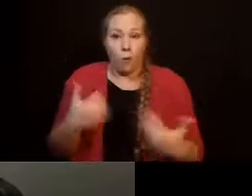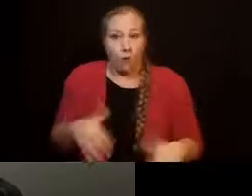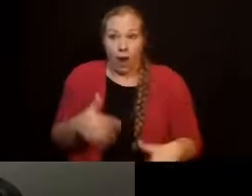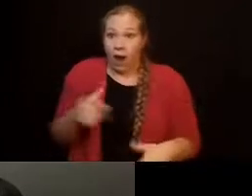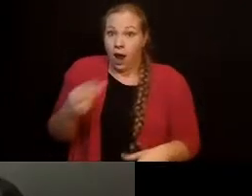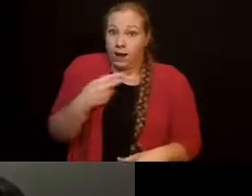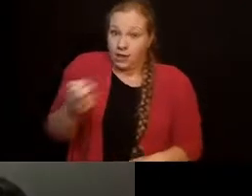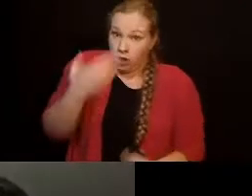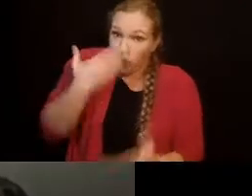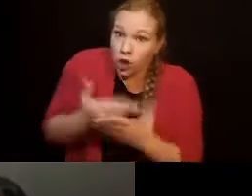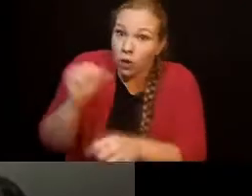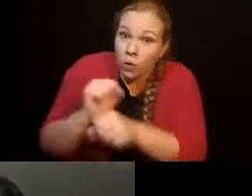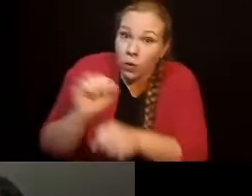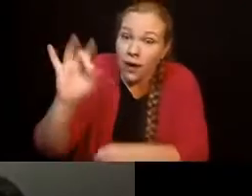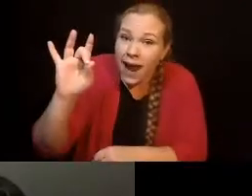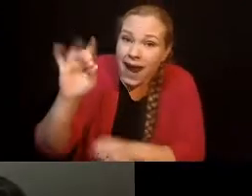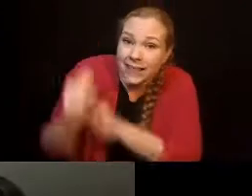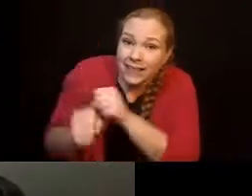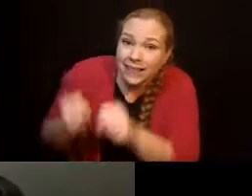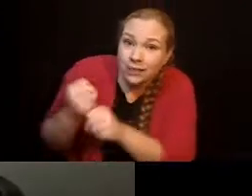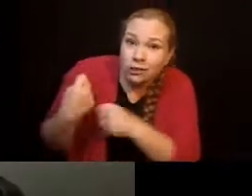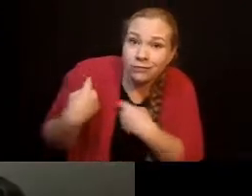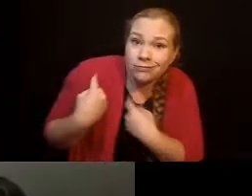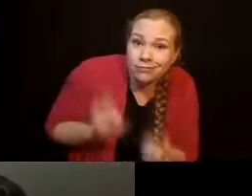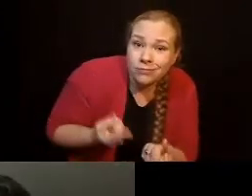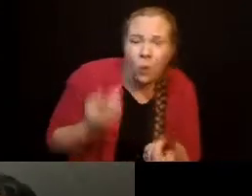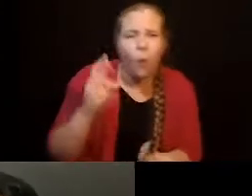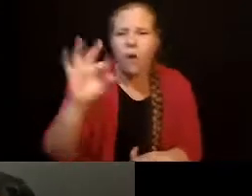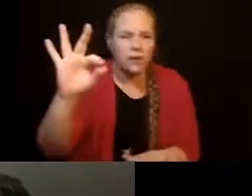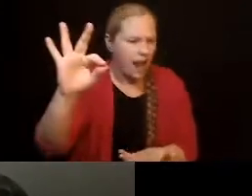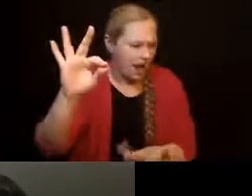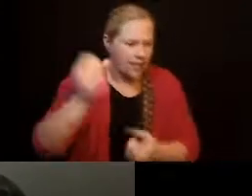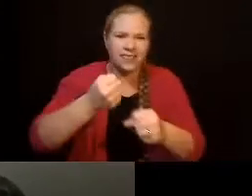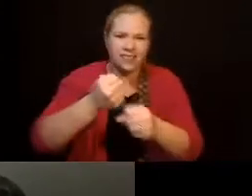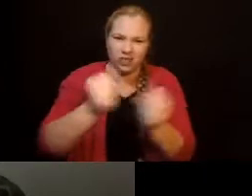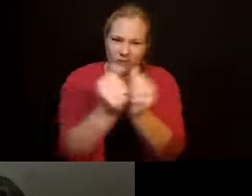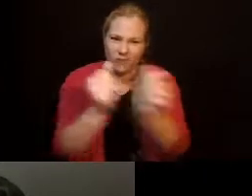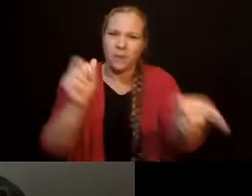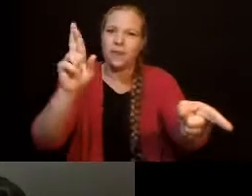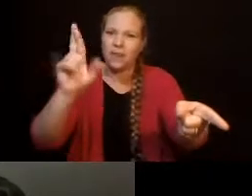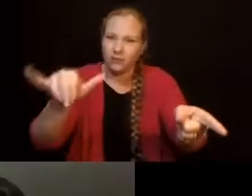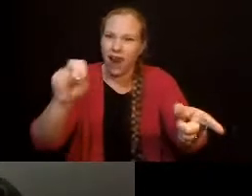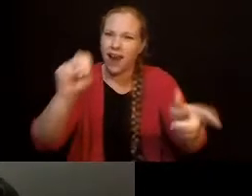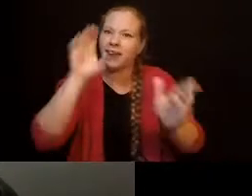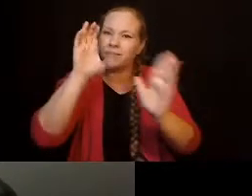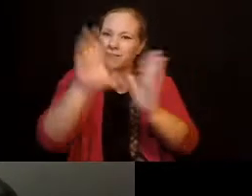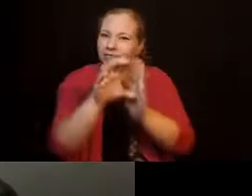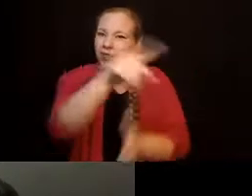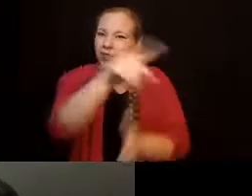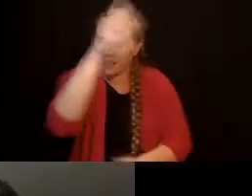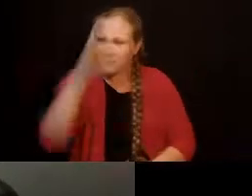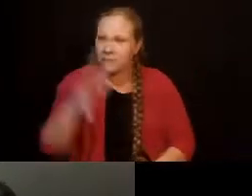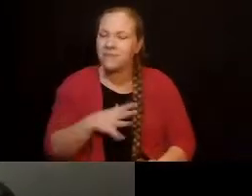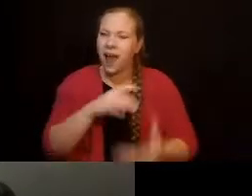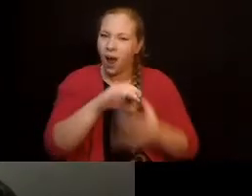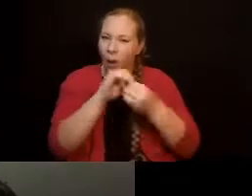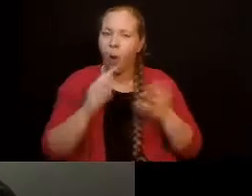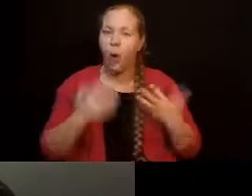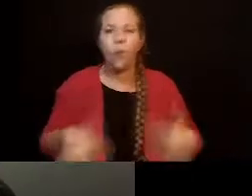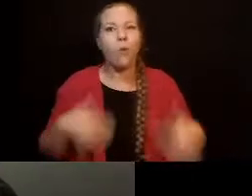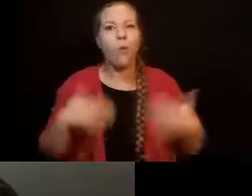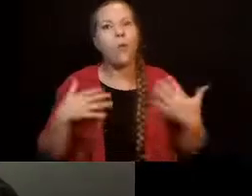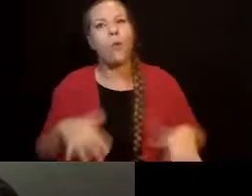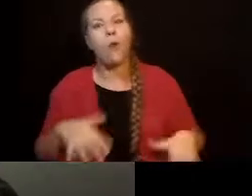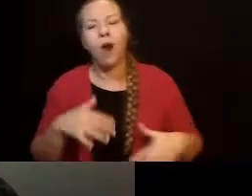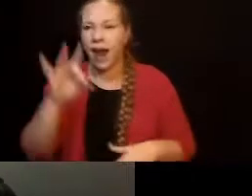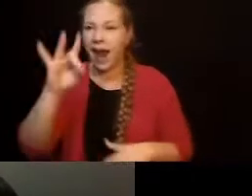now, um, with the exception of the last little bit with COVID. And I will tell you that